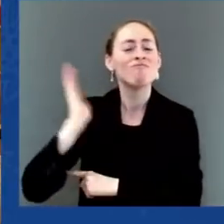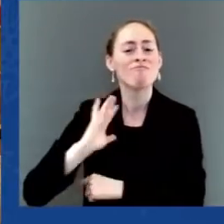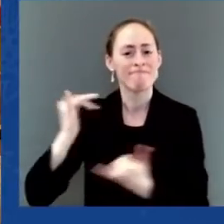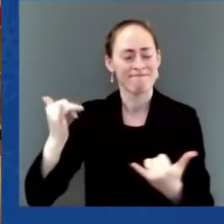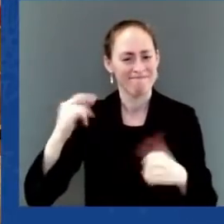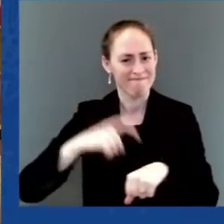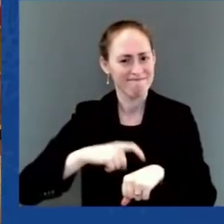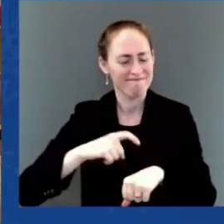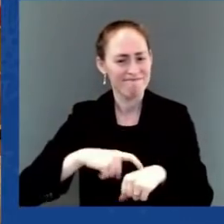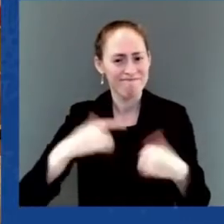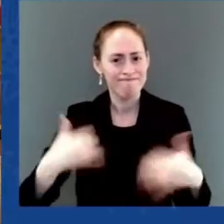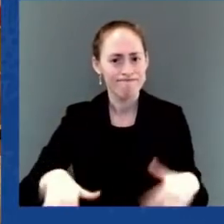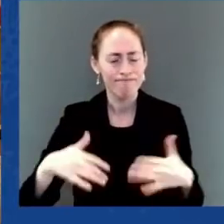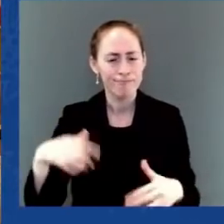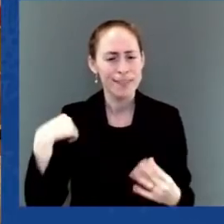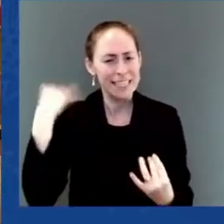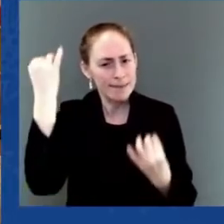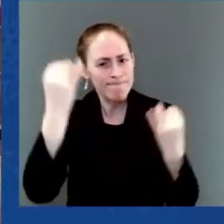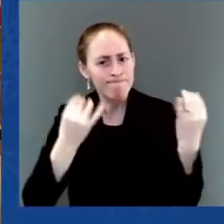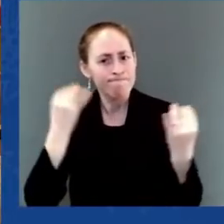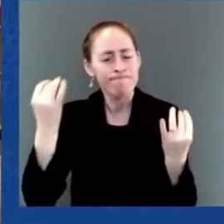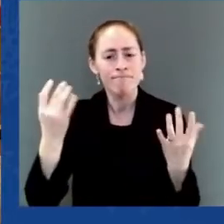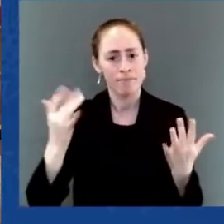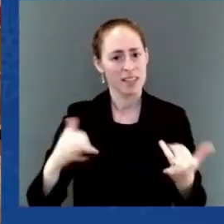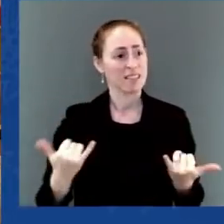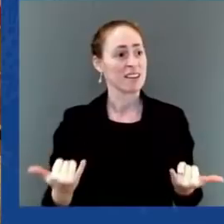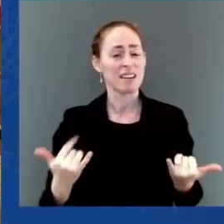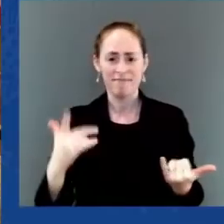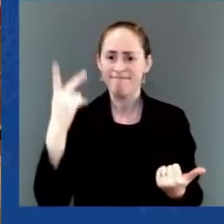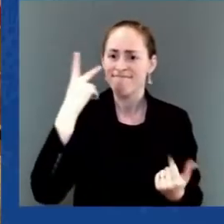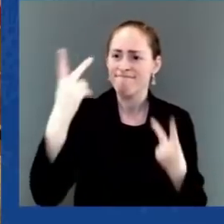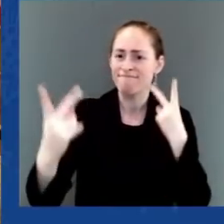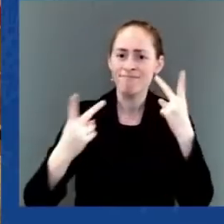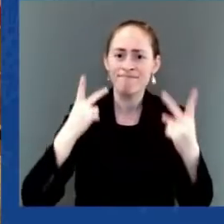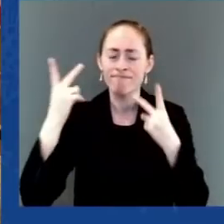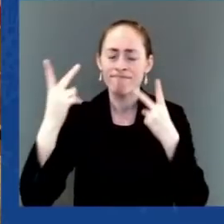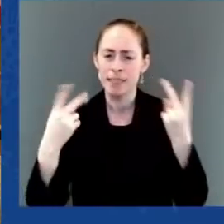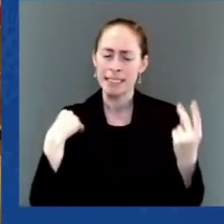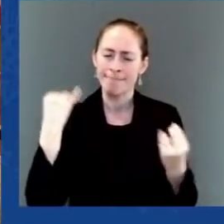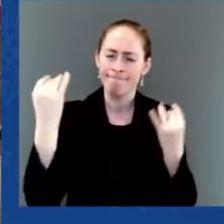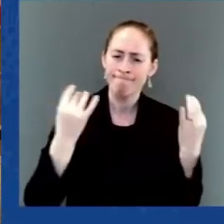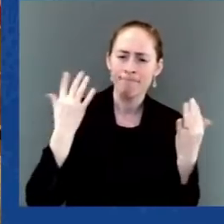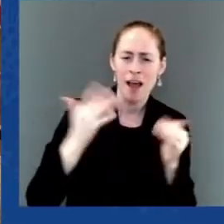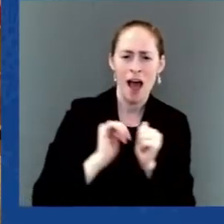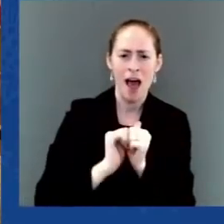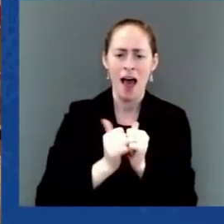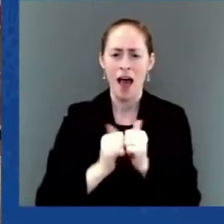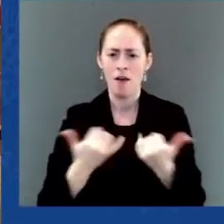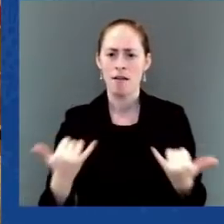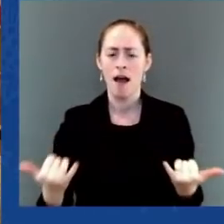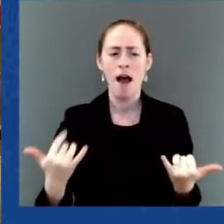in order to transform and make history. Thank you very much and congratulations.